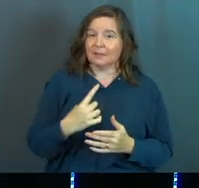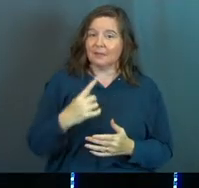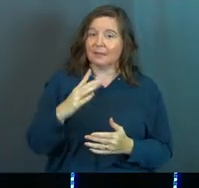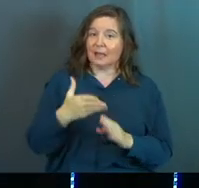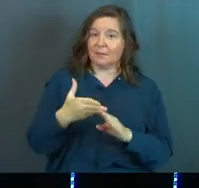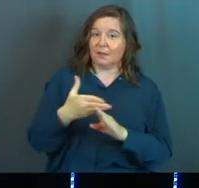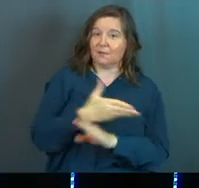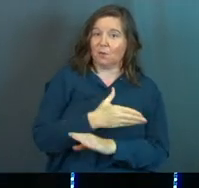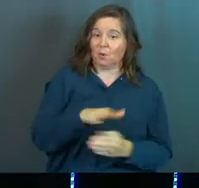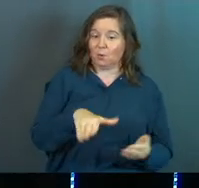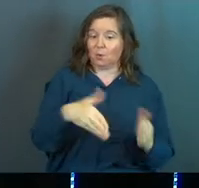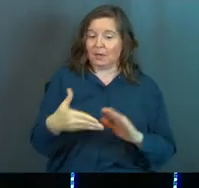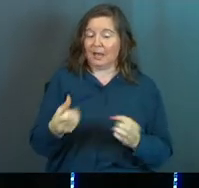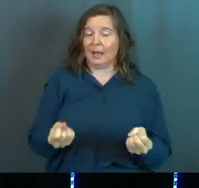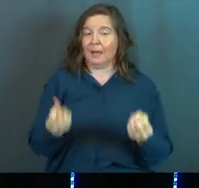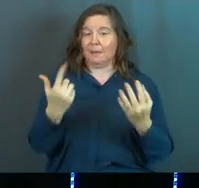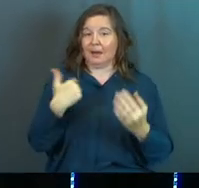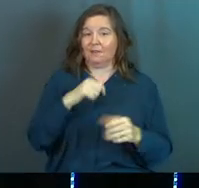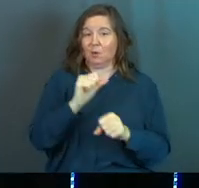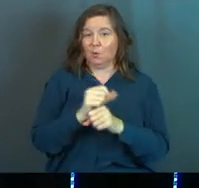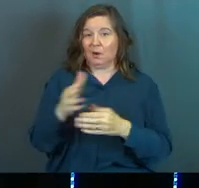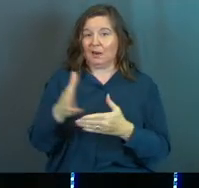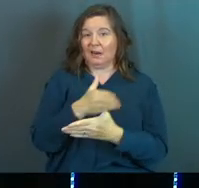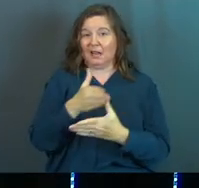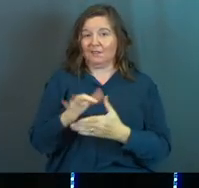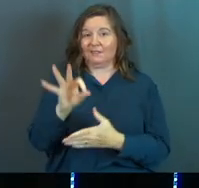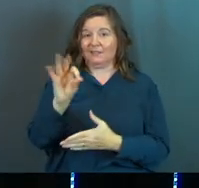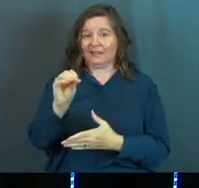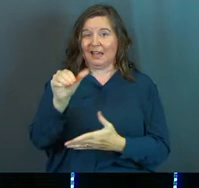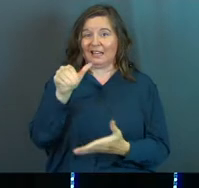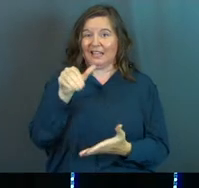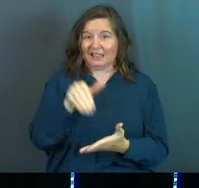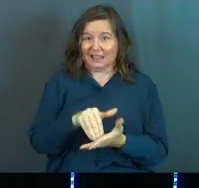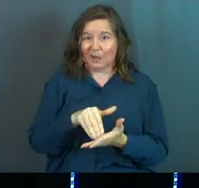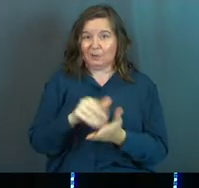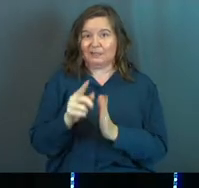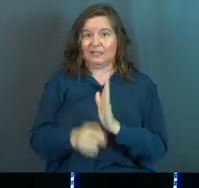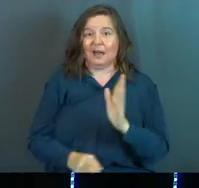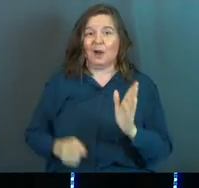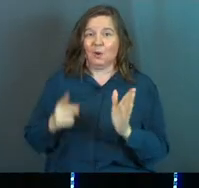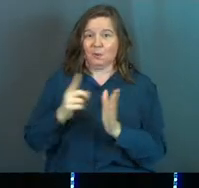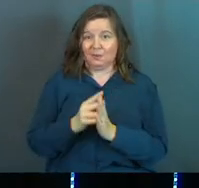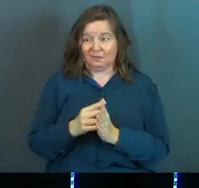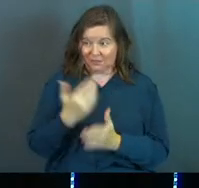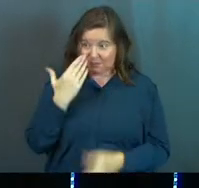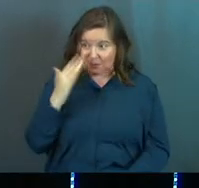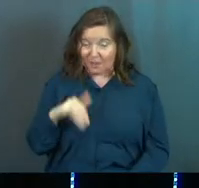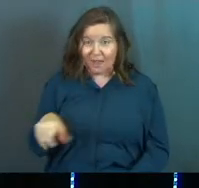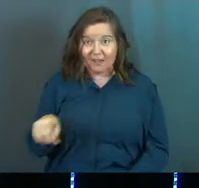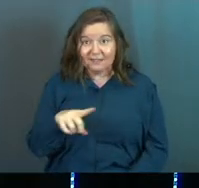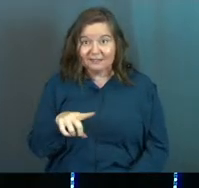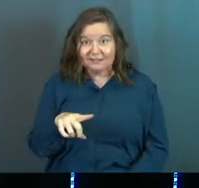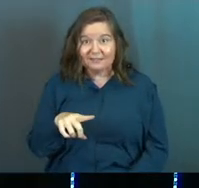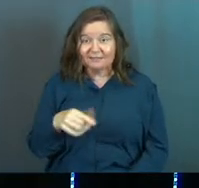that before we die, many of us will work an average of 90,000 hours. Did you know that?